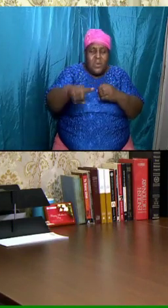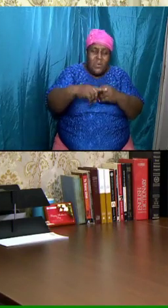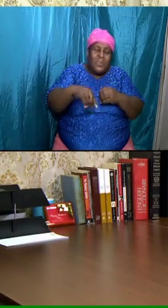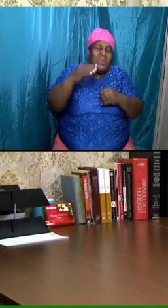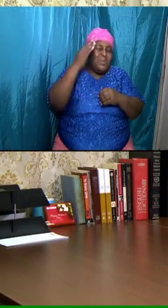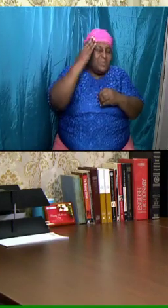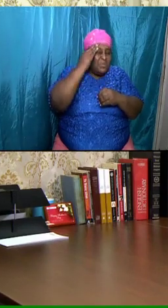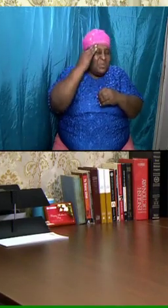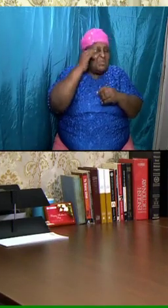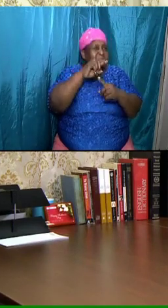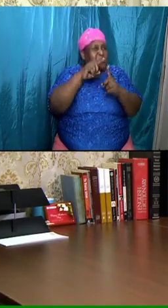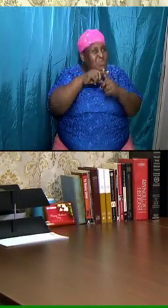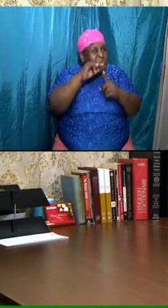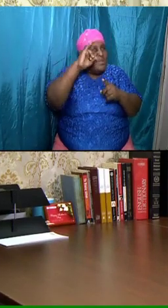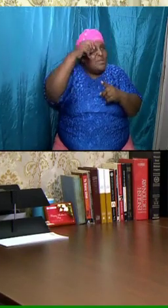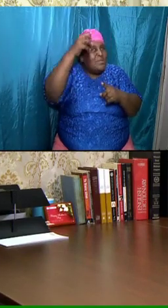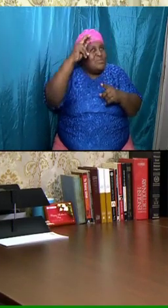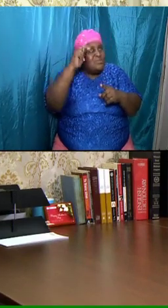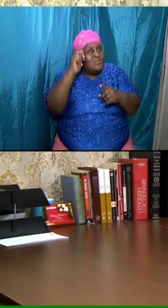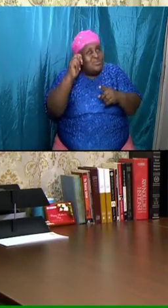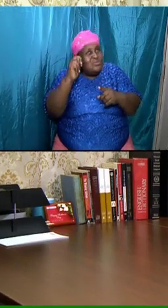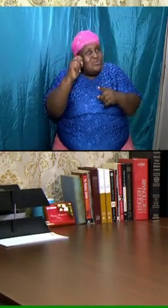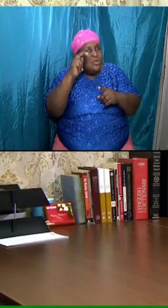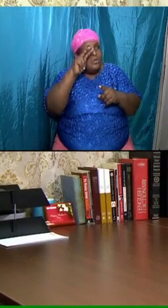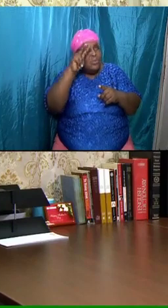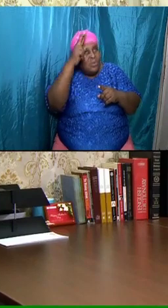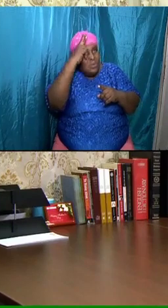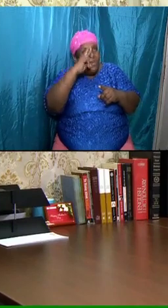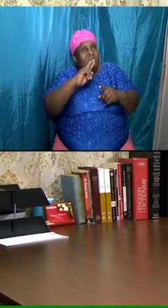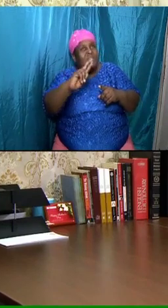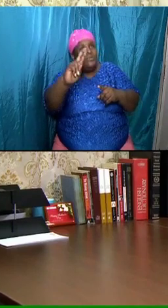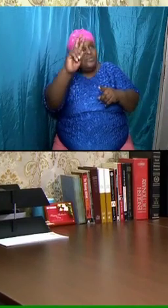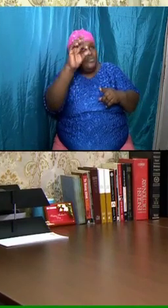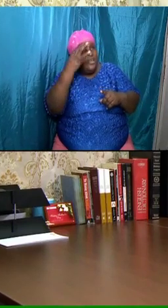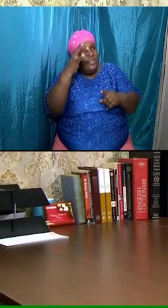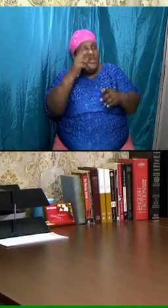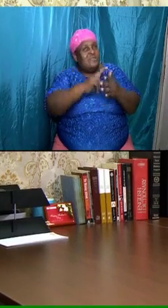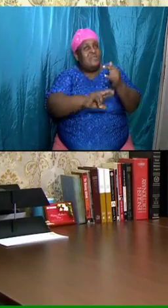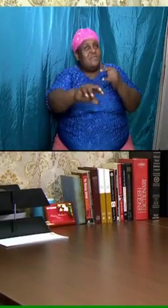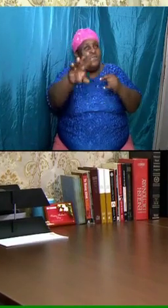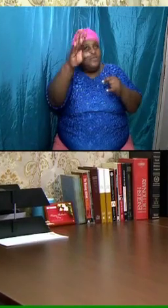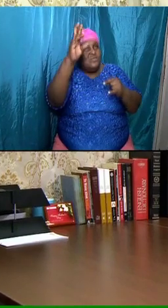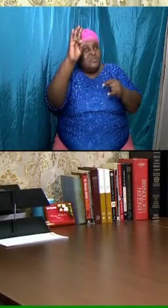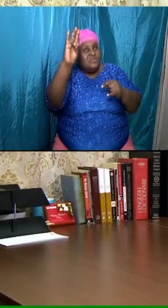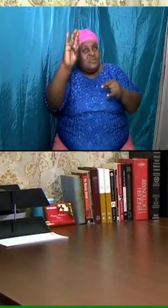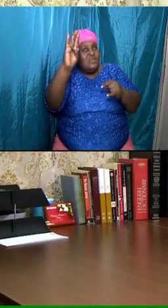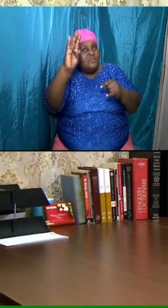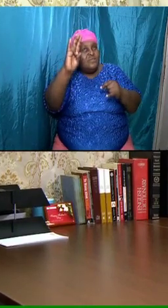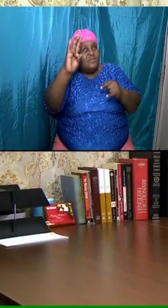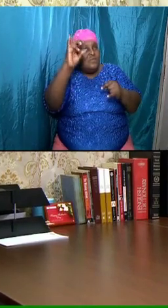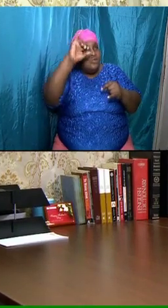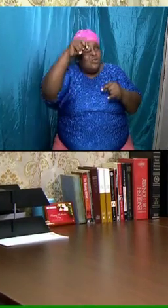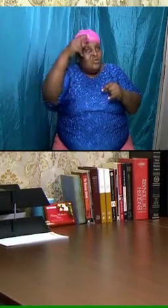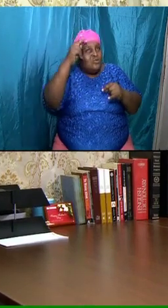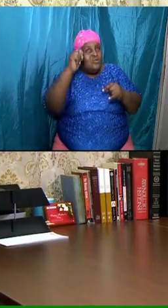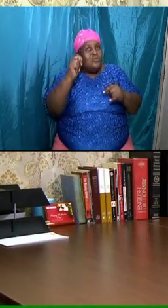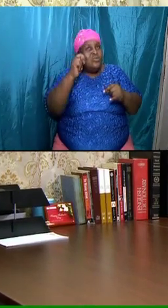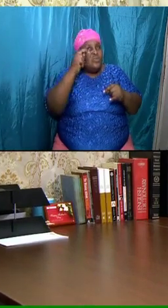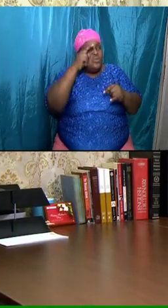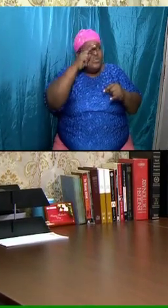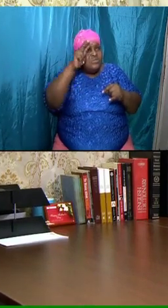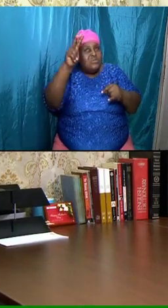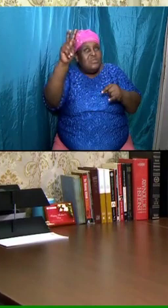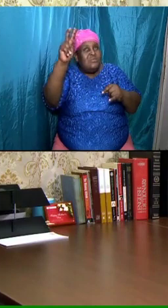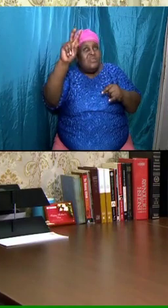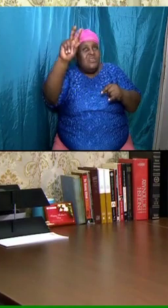looked in Revelation 19 and verse 7 he was seeing the third phase